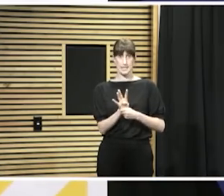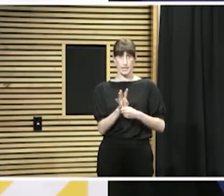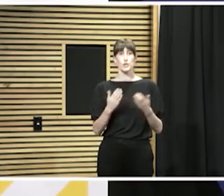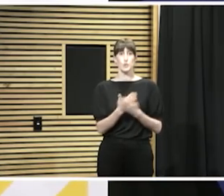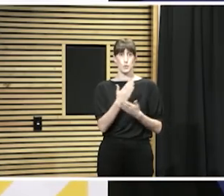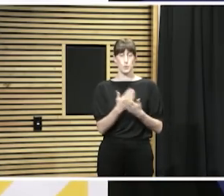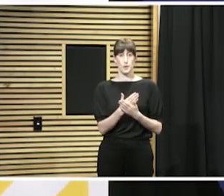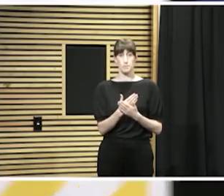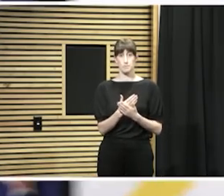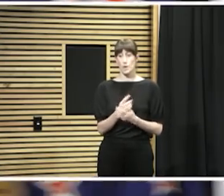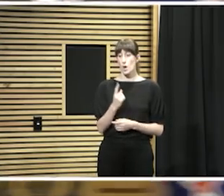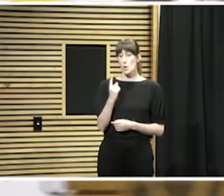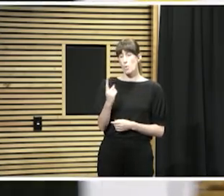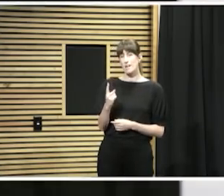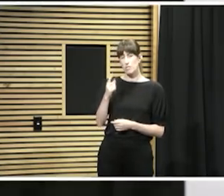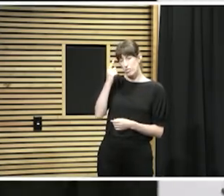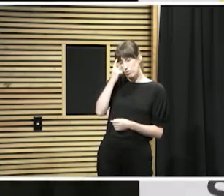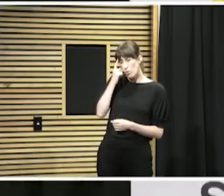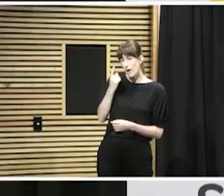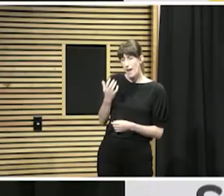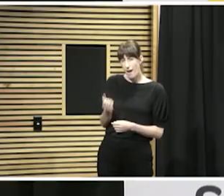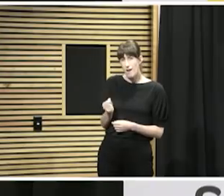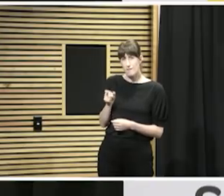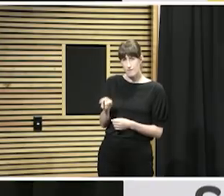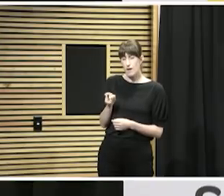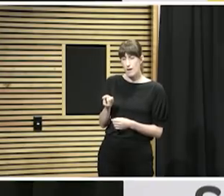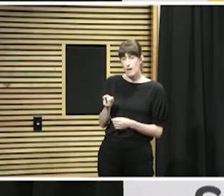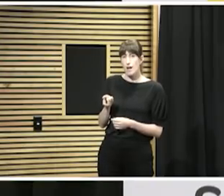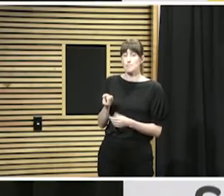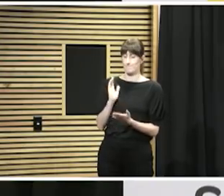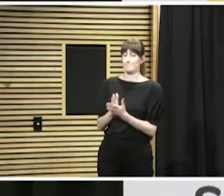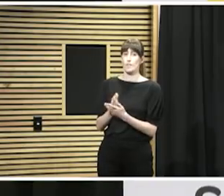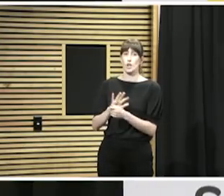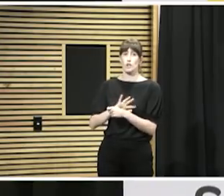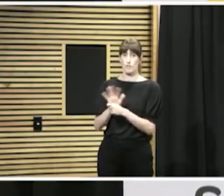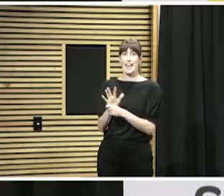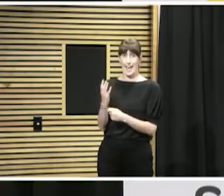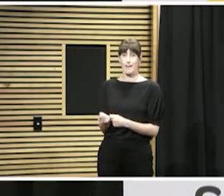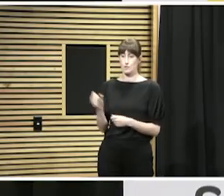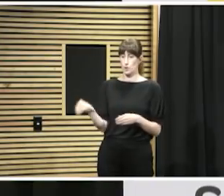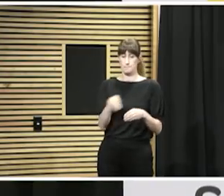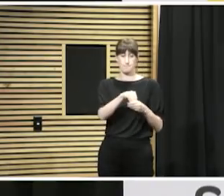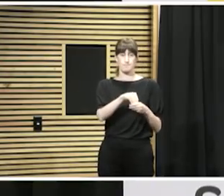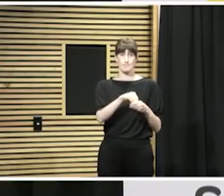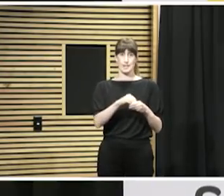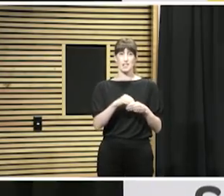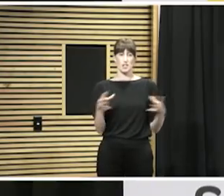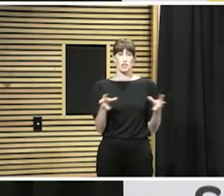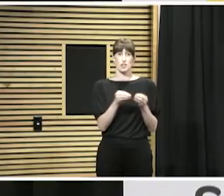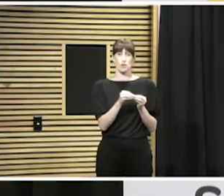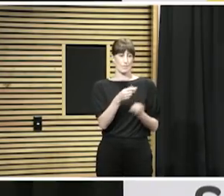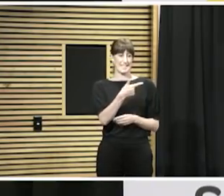probable cases has now been confirmed as having COVID-19 and is therefore one of those new 76 confirmed cases.